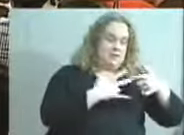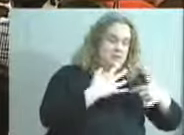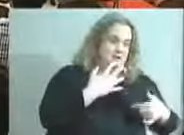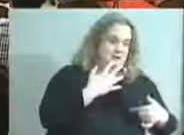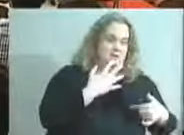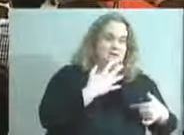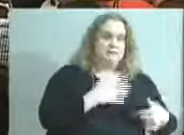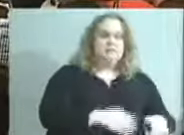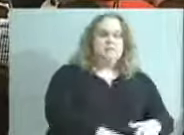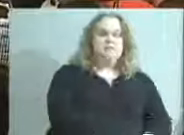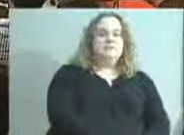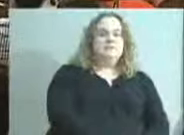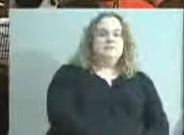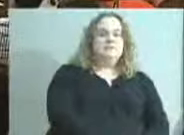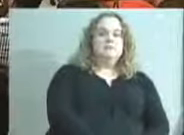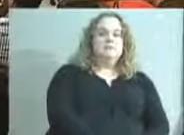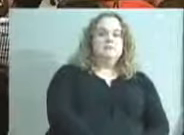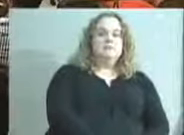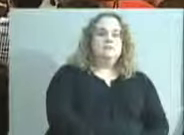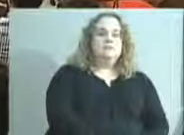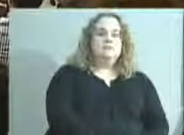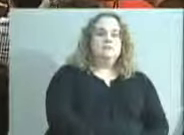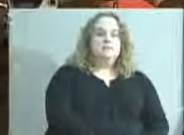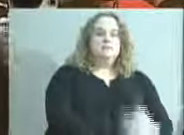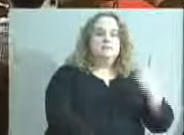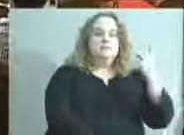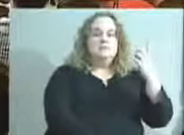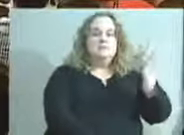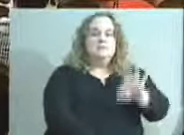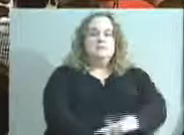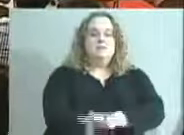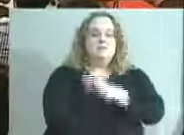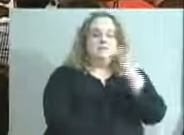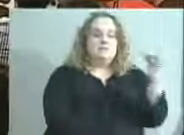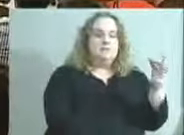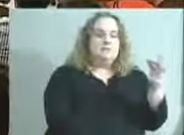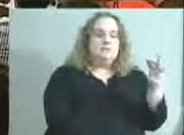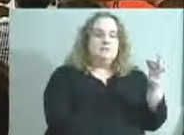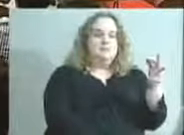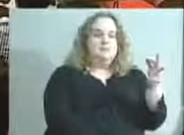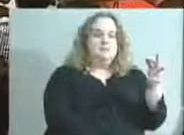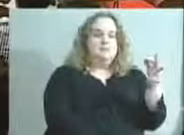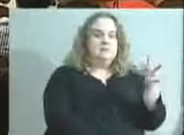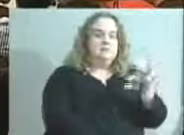And there's one draw for two items and it is awarded to